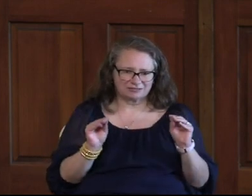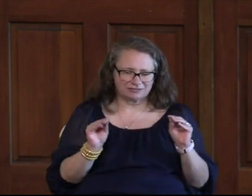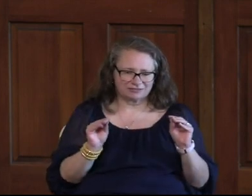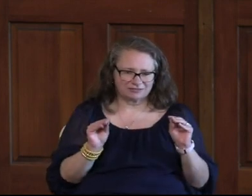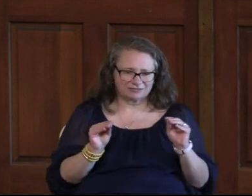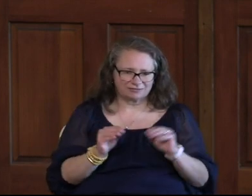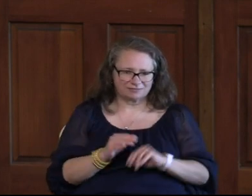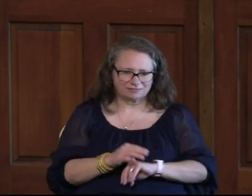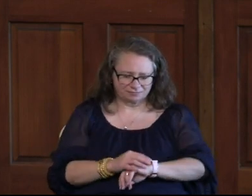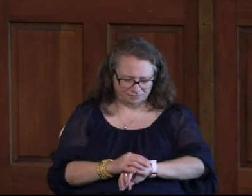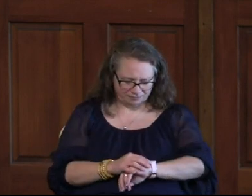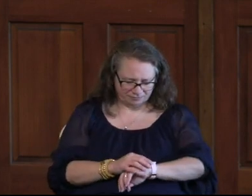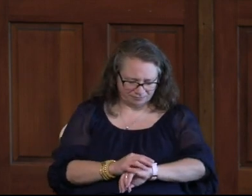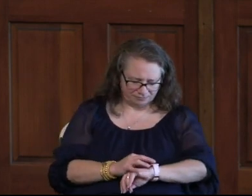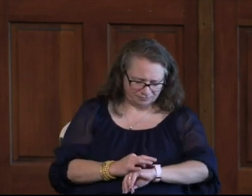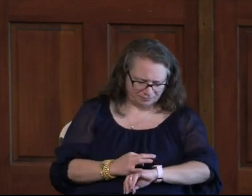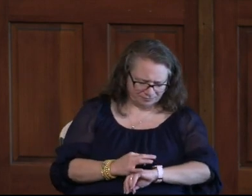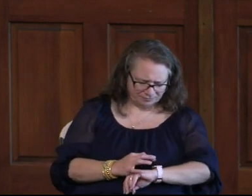Myself